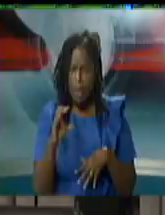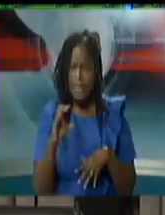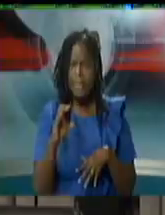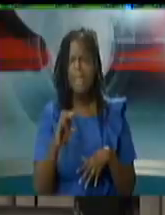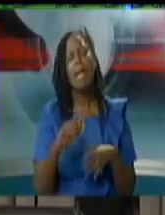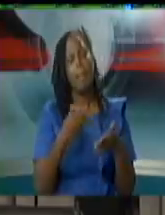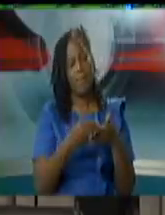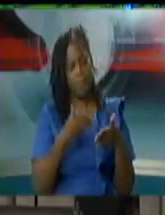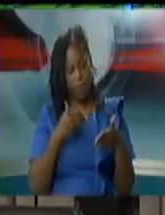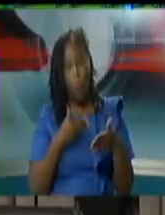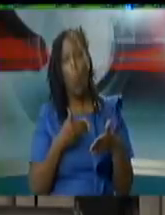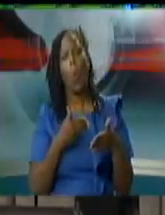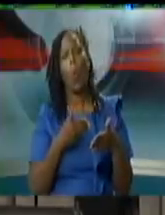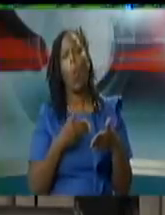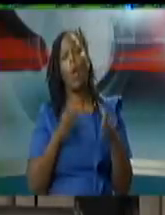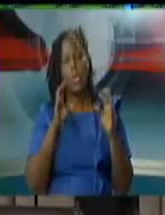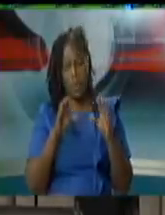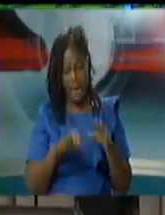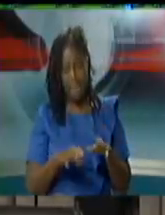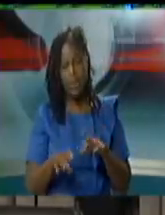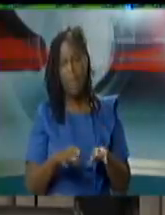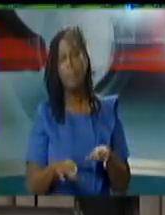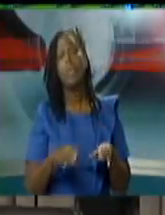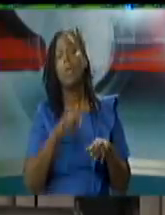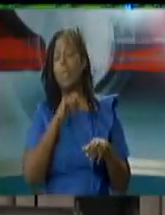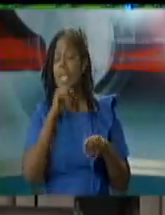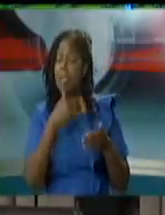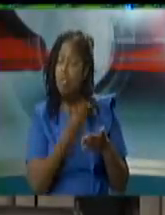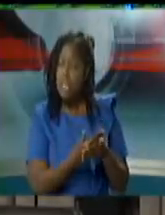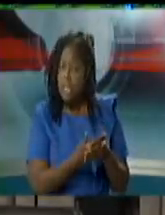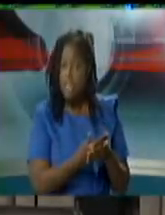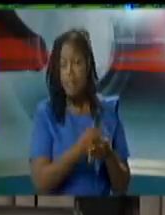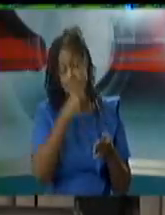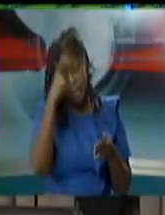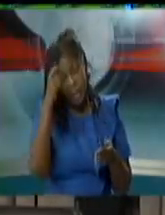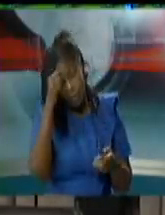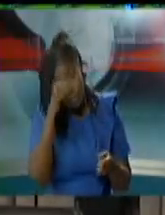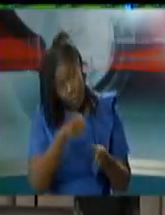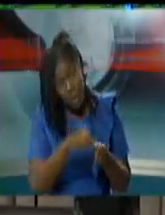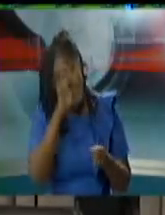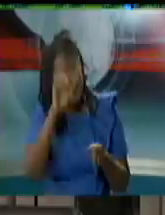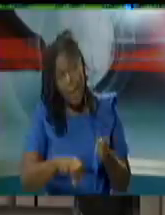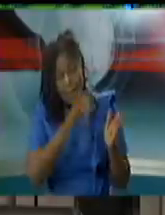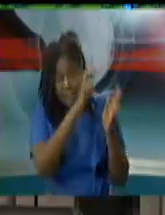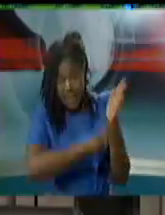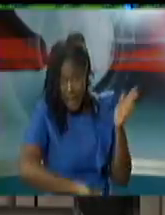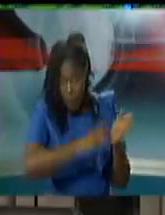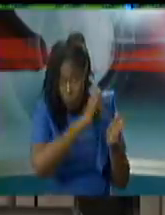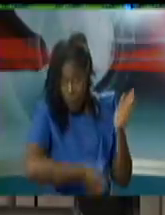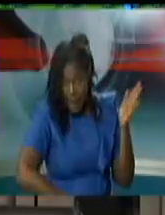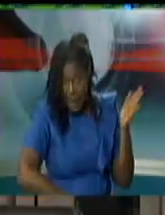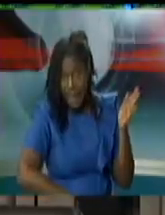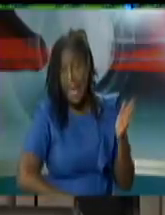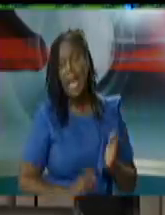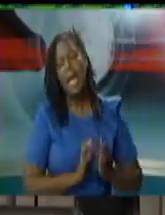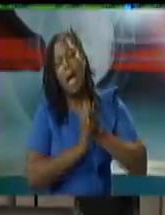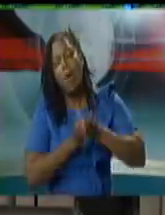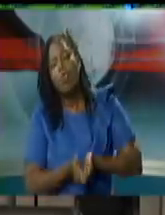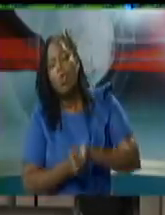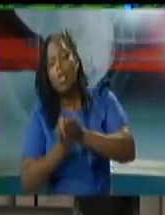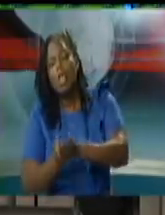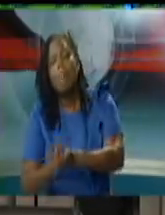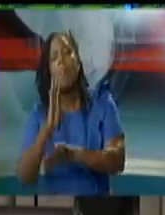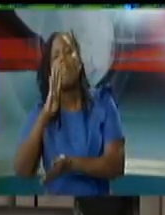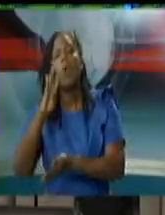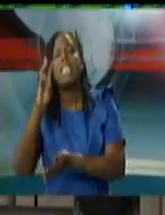yet because you have to take all the cruise ships uh persons we are 62 and the international markers also tell you